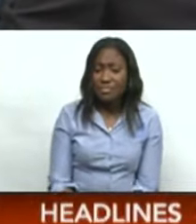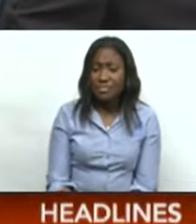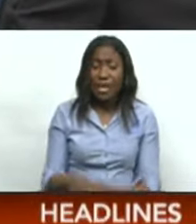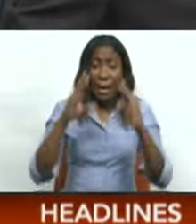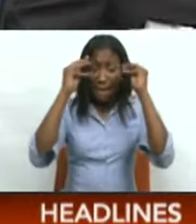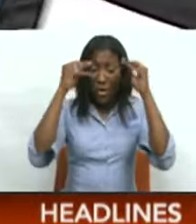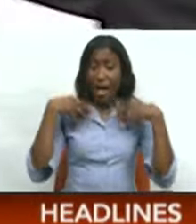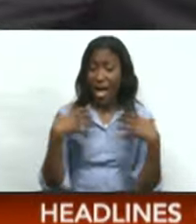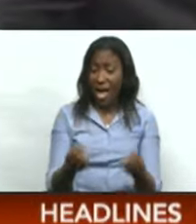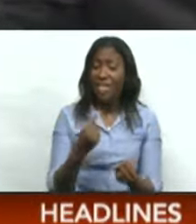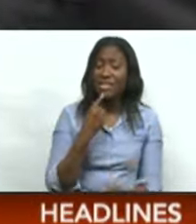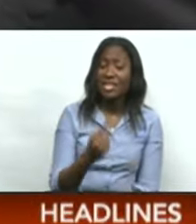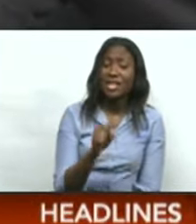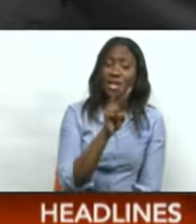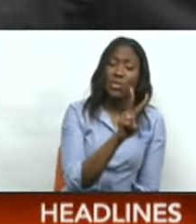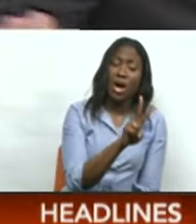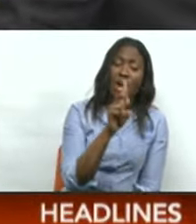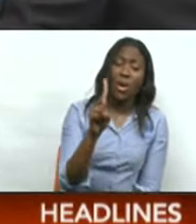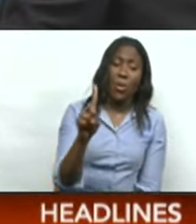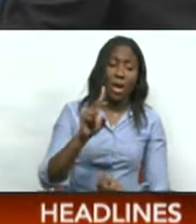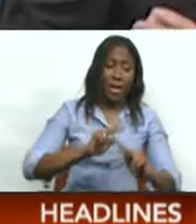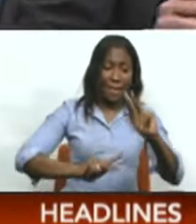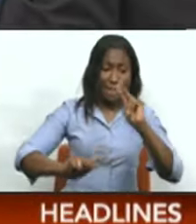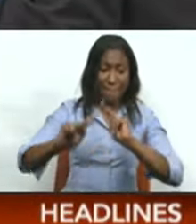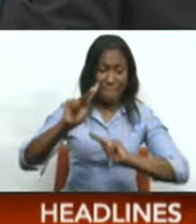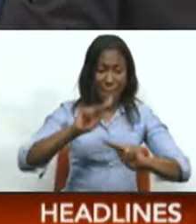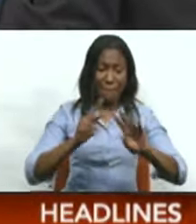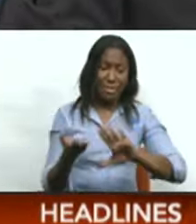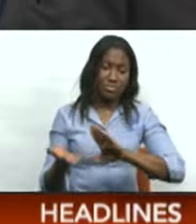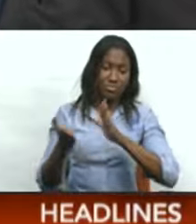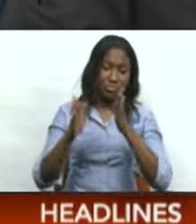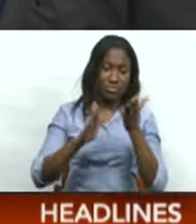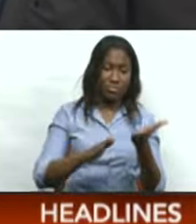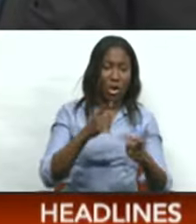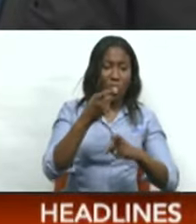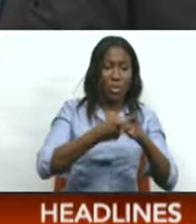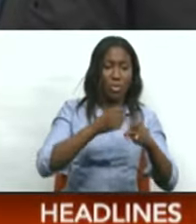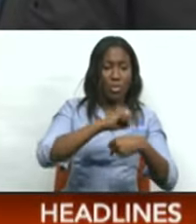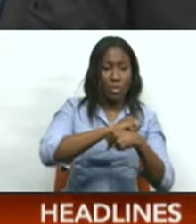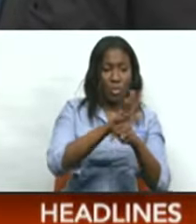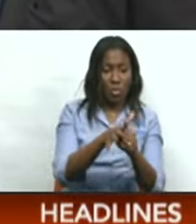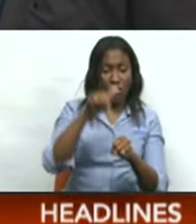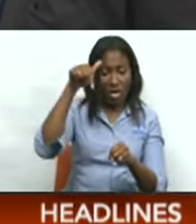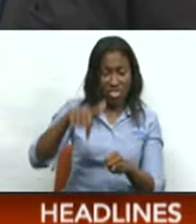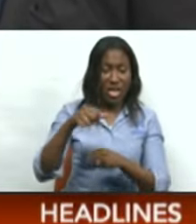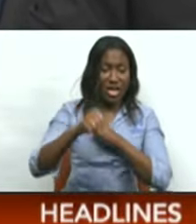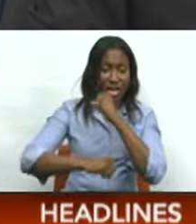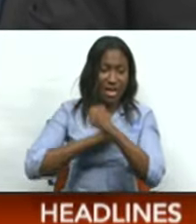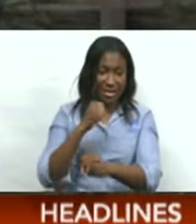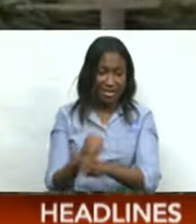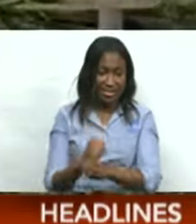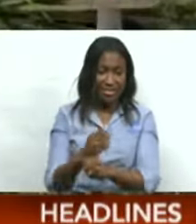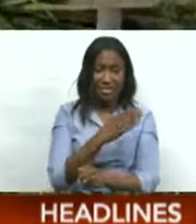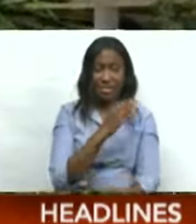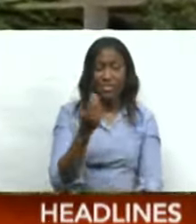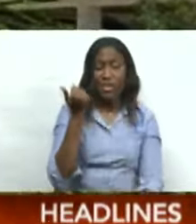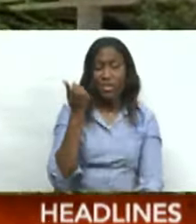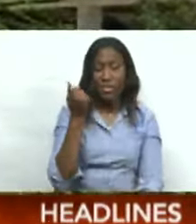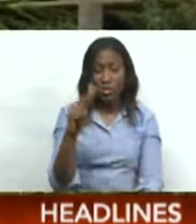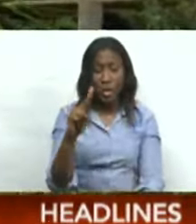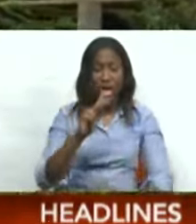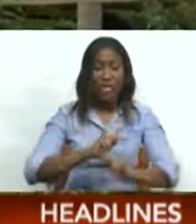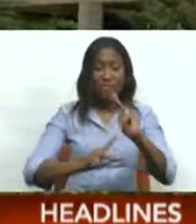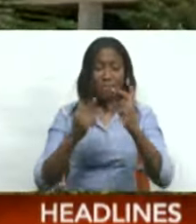health ministry says 21 people have succumbed to COVID-19 for the year thus far, with 12 people currently hospitalized